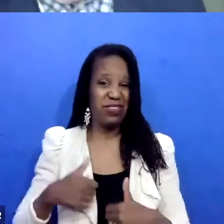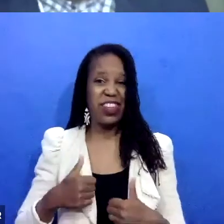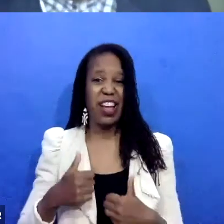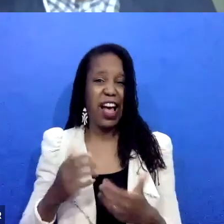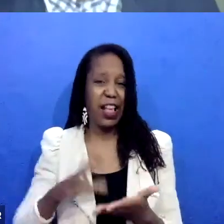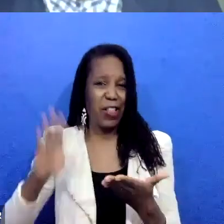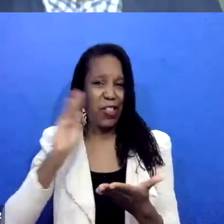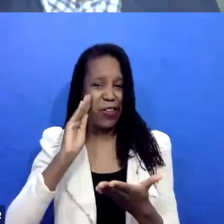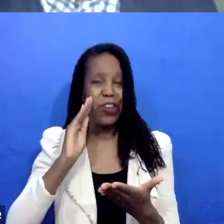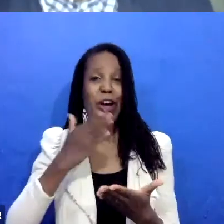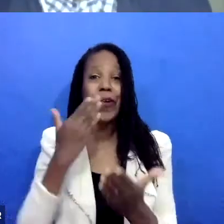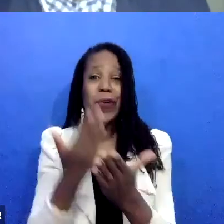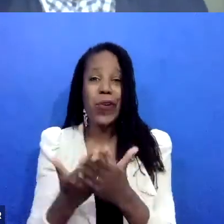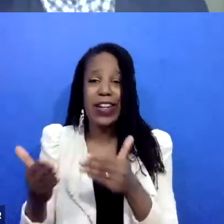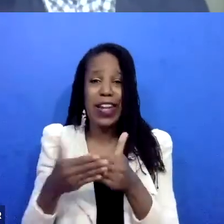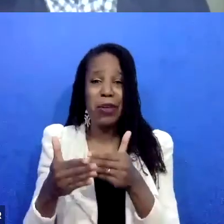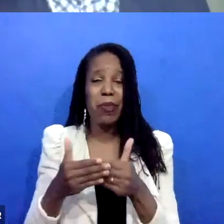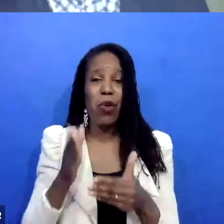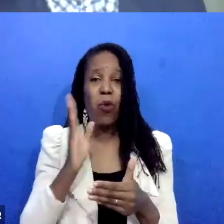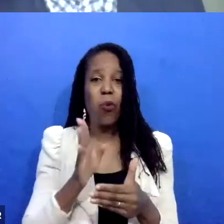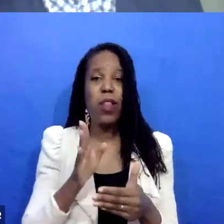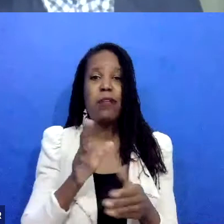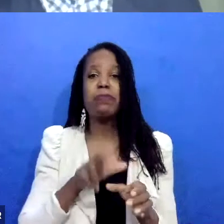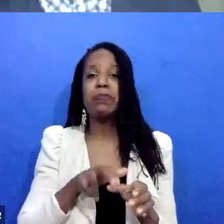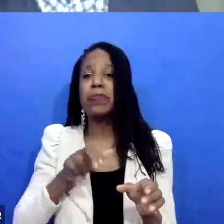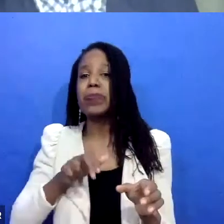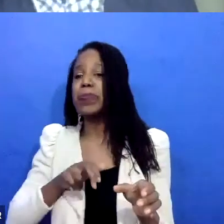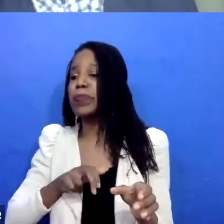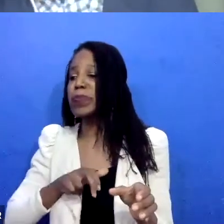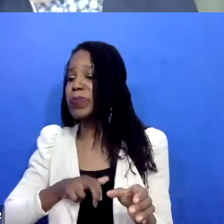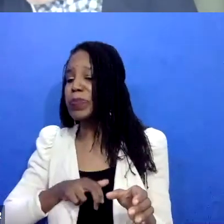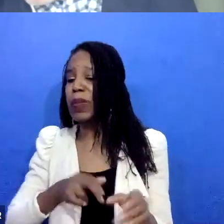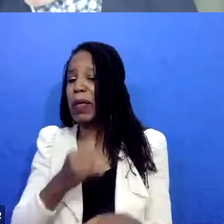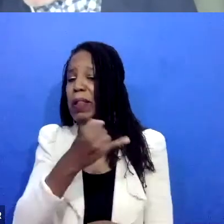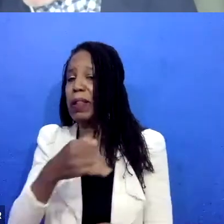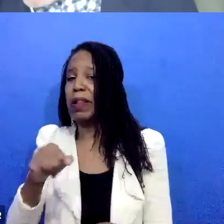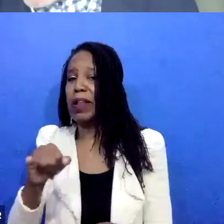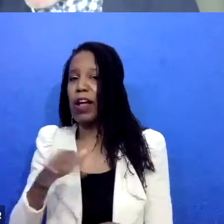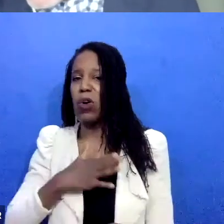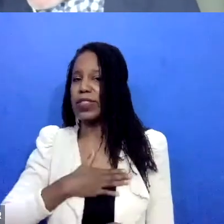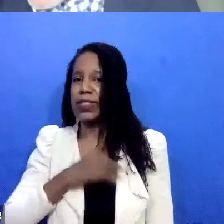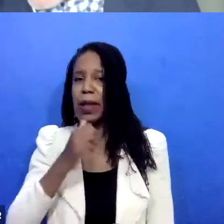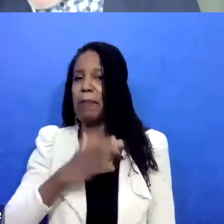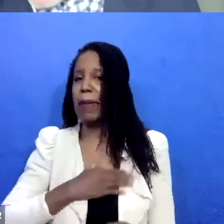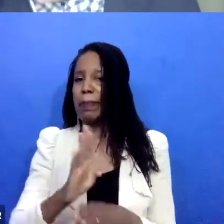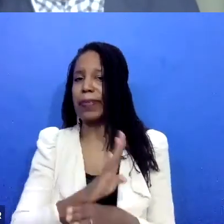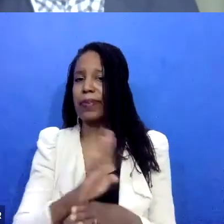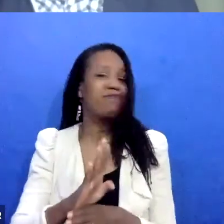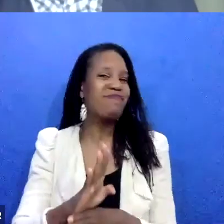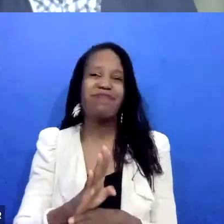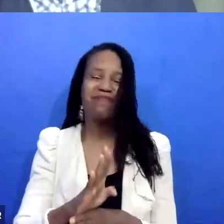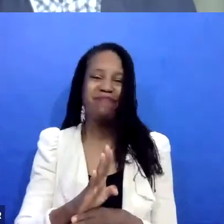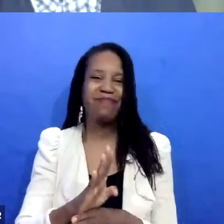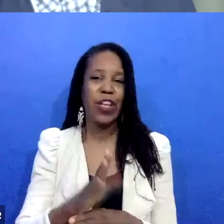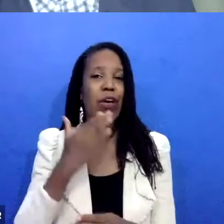how is it, well, what does it mean that it's our business, right? That we are all connected and that we really believe in people's